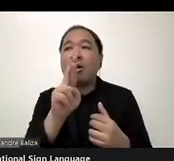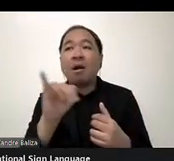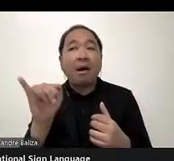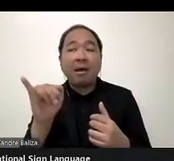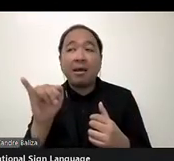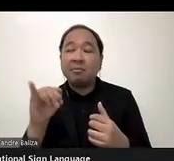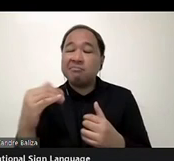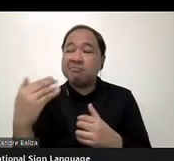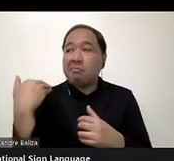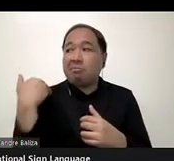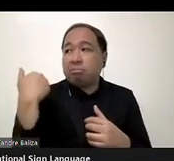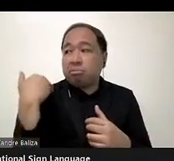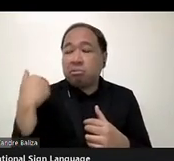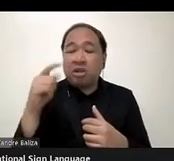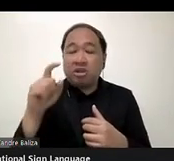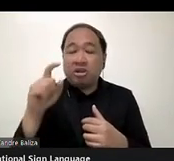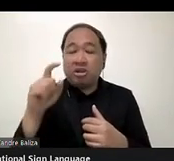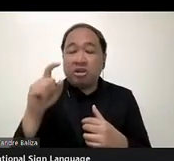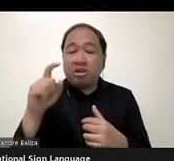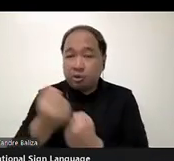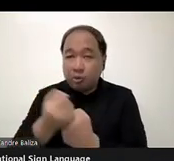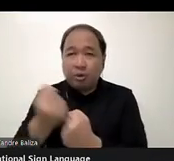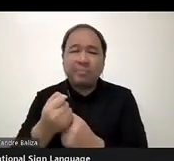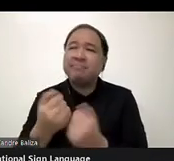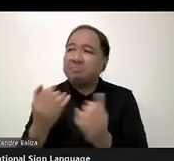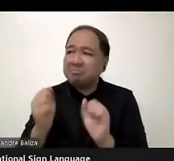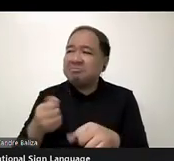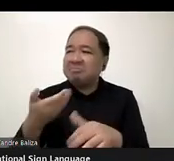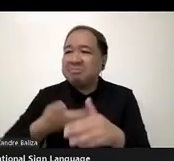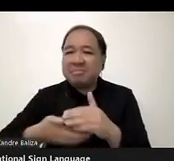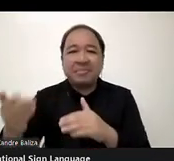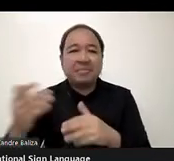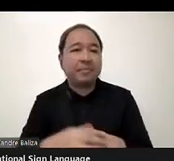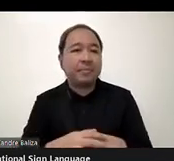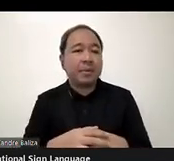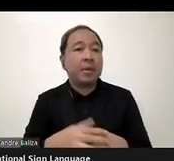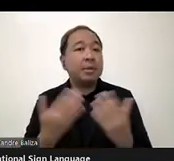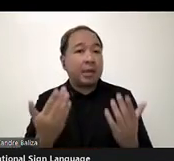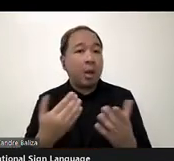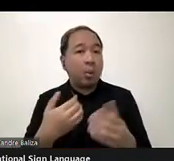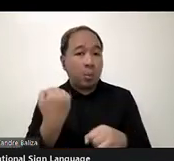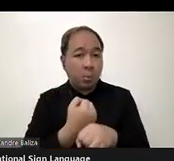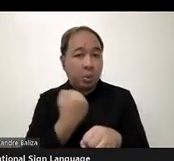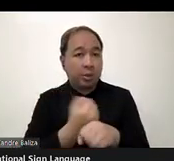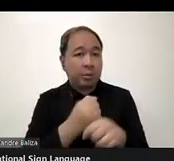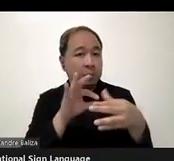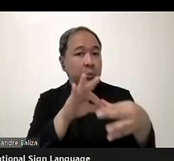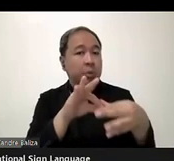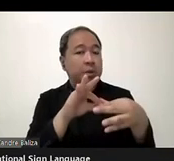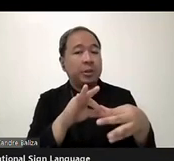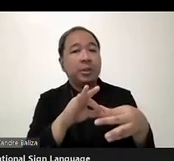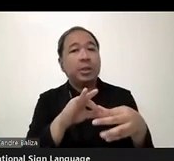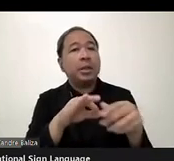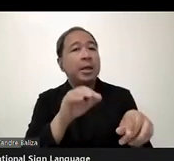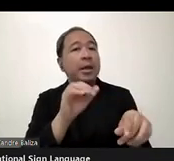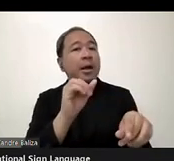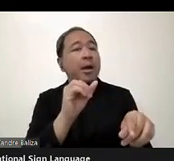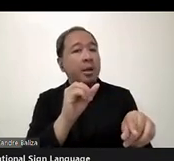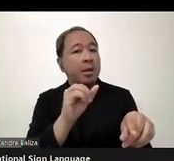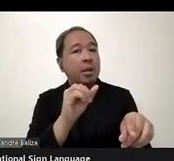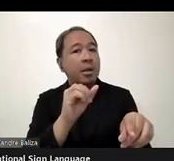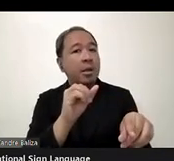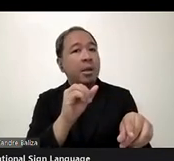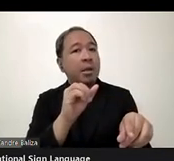we, uh, worked with APR IGF this year to make it accessible, but that's partly because of